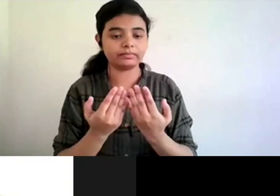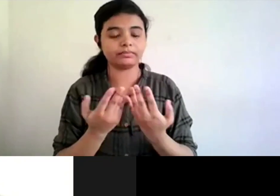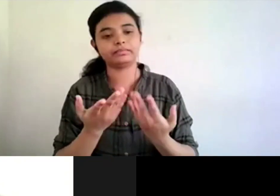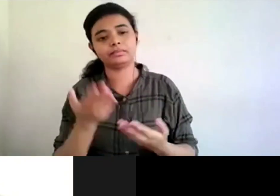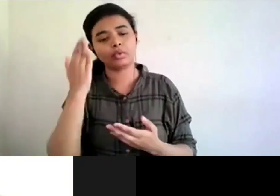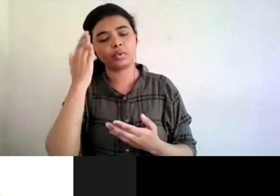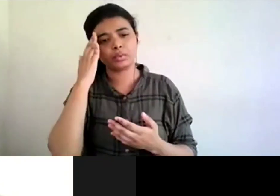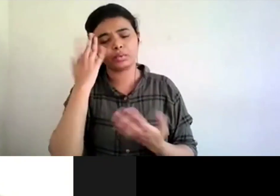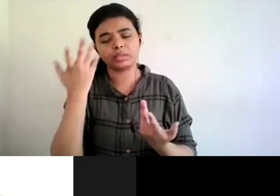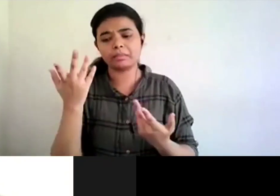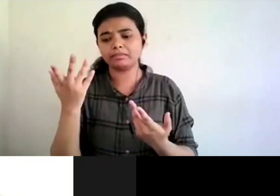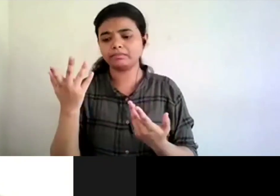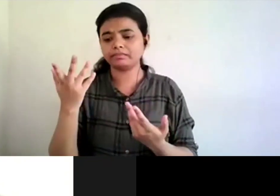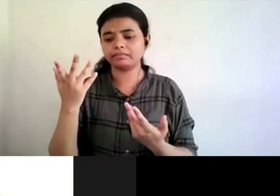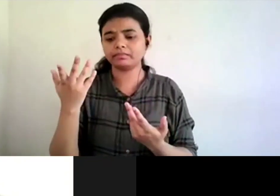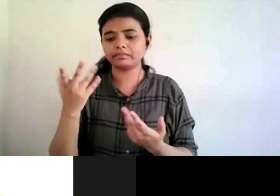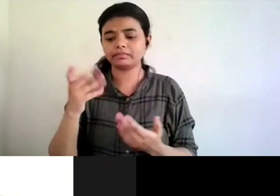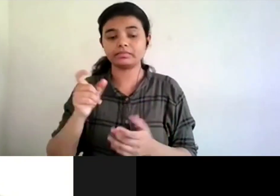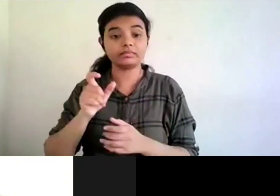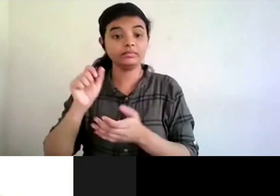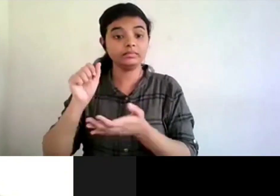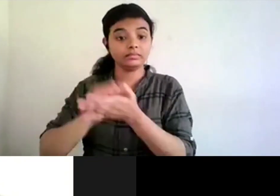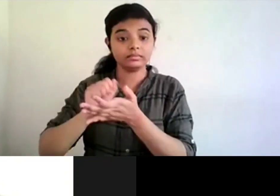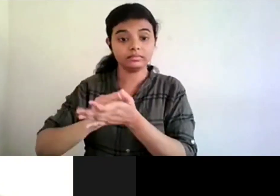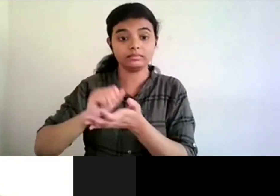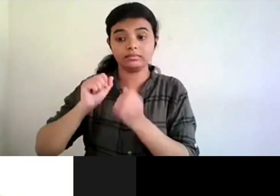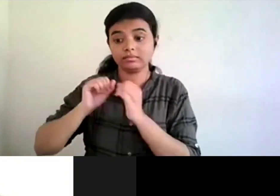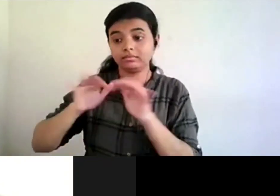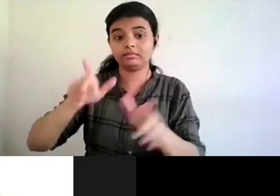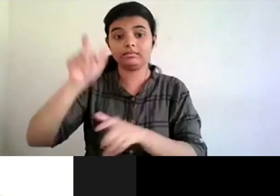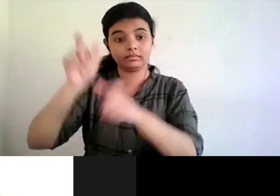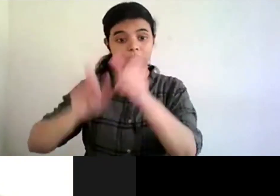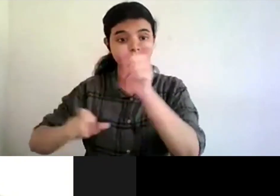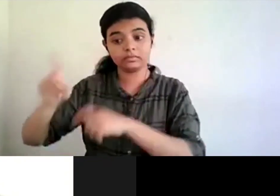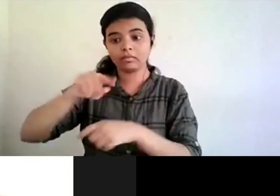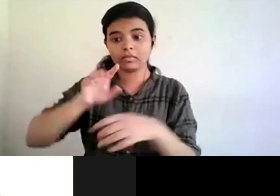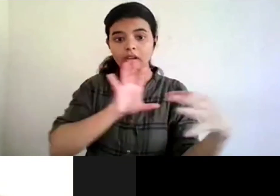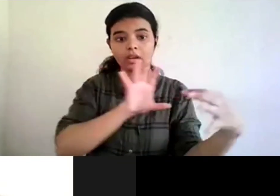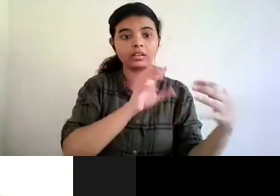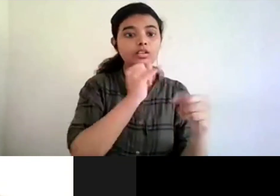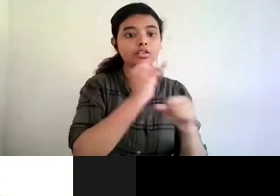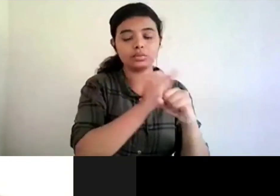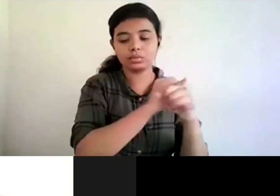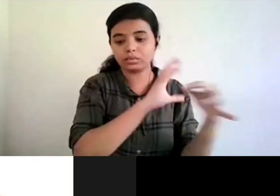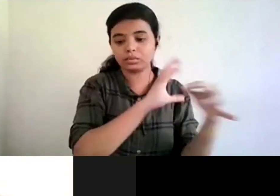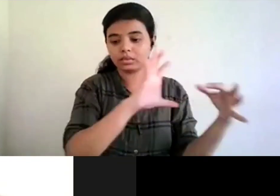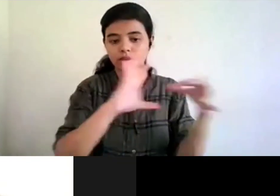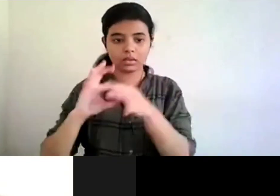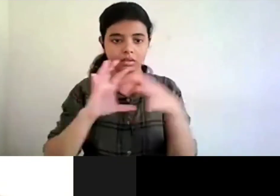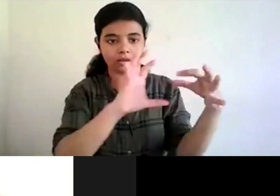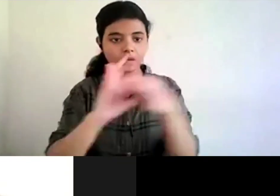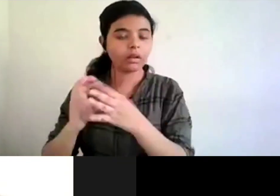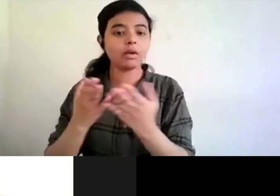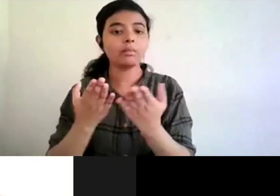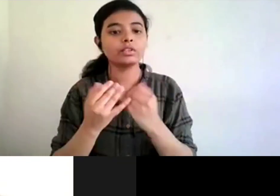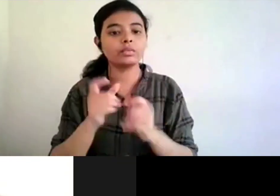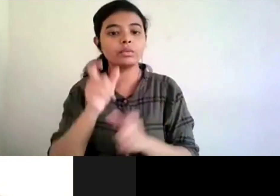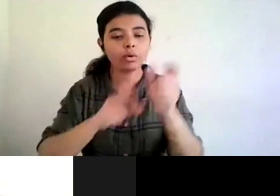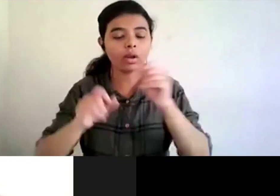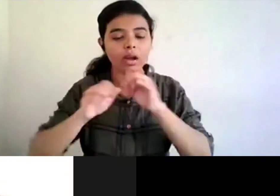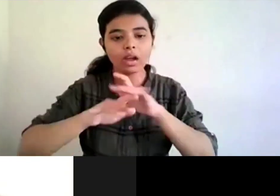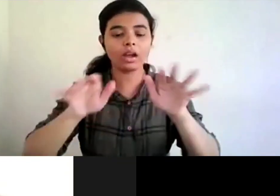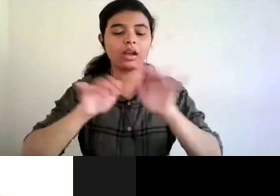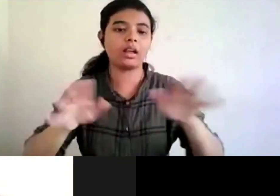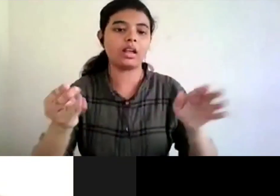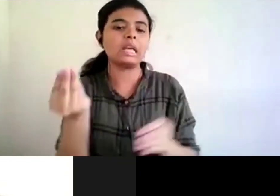publishers so that the the books could be provided uh to different different people because uh basically